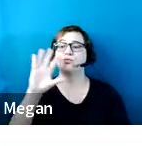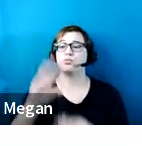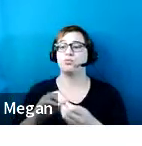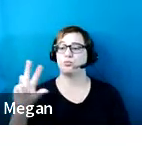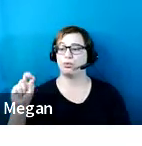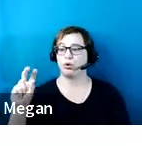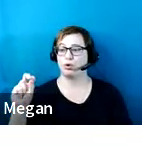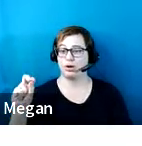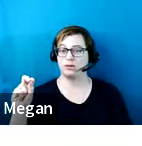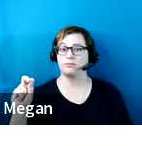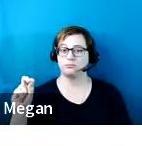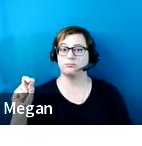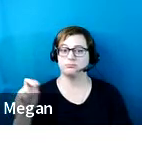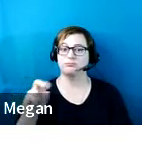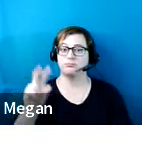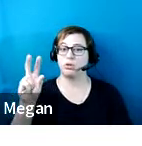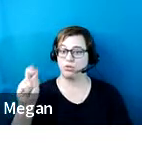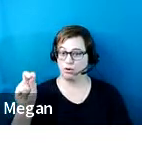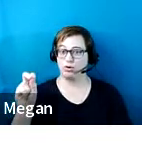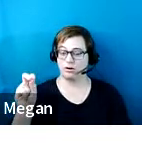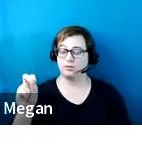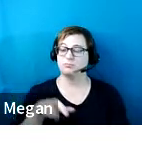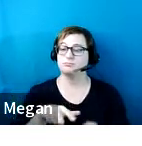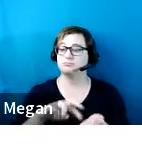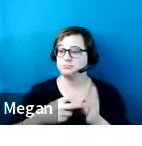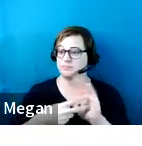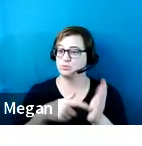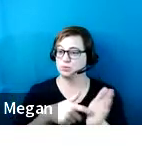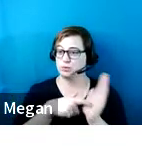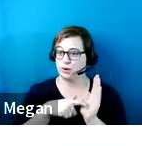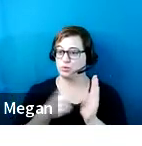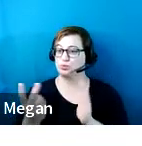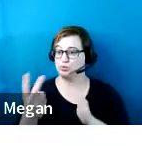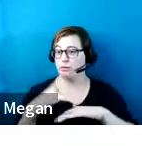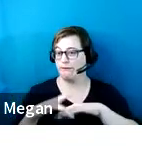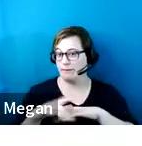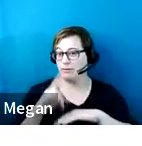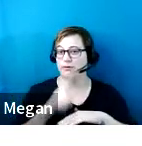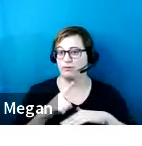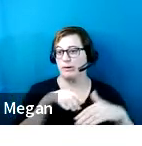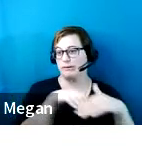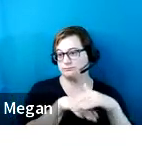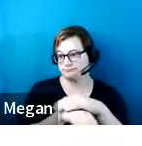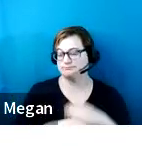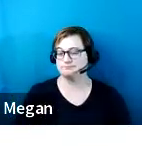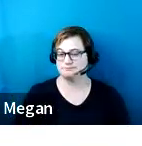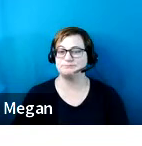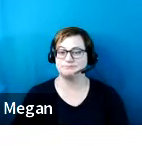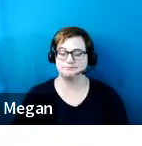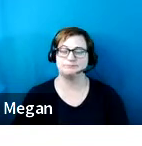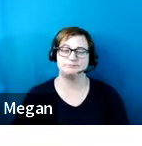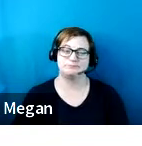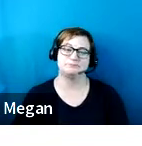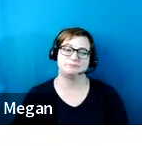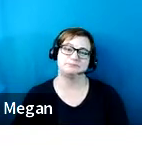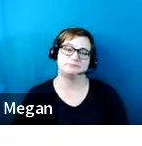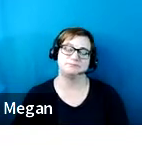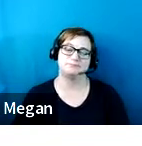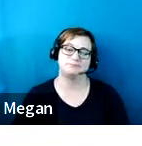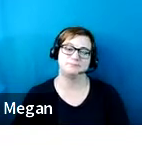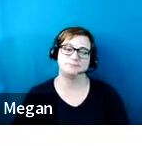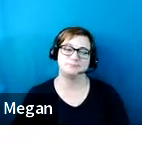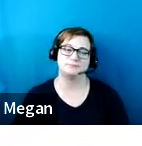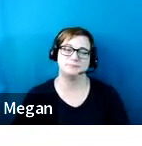30 total spots, then 208.2 would state that you would need to have two accessible spaces.